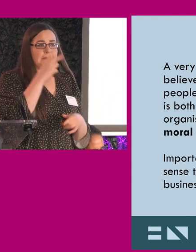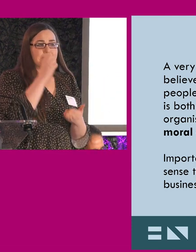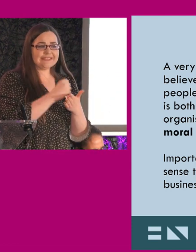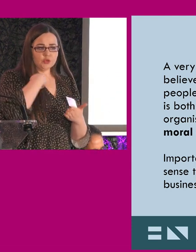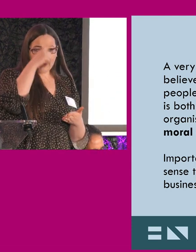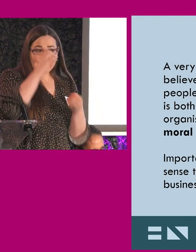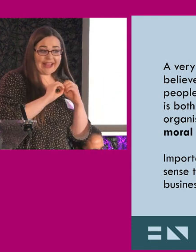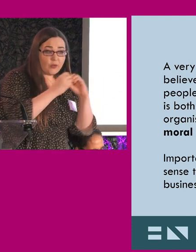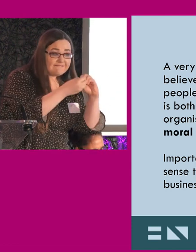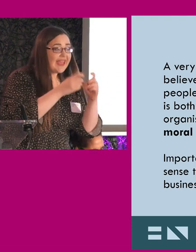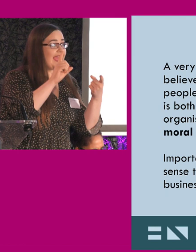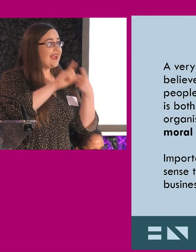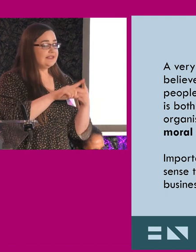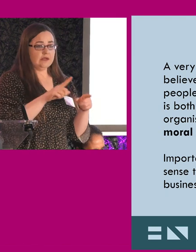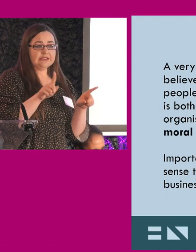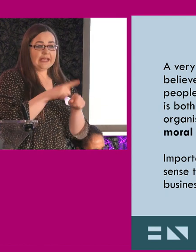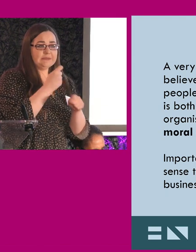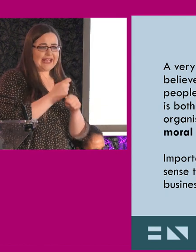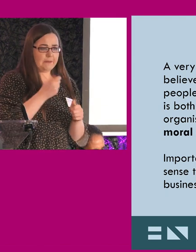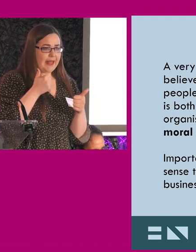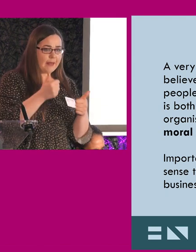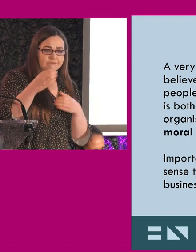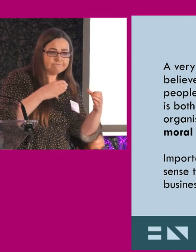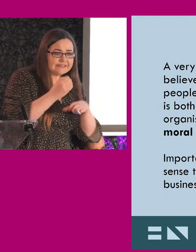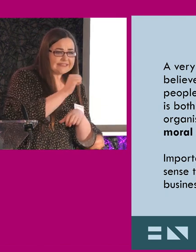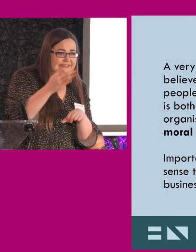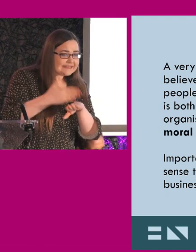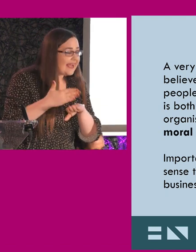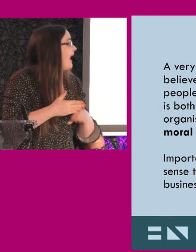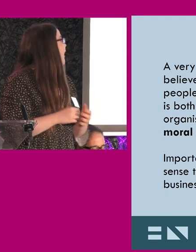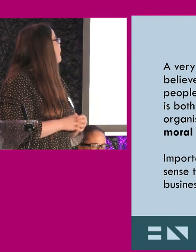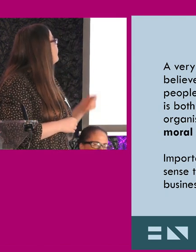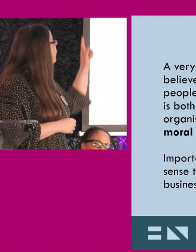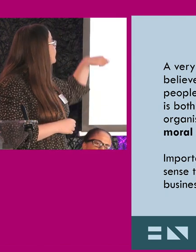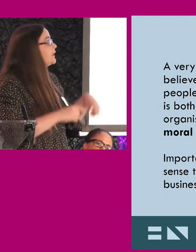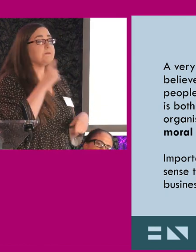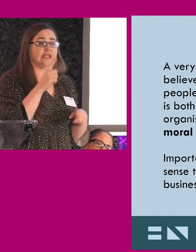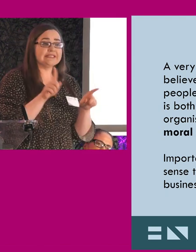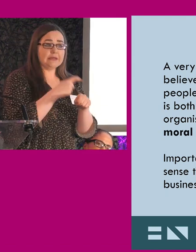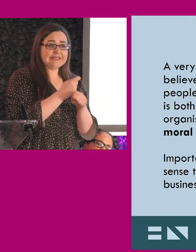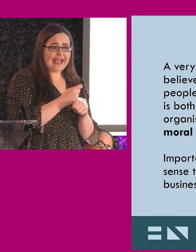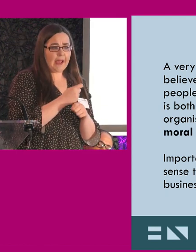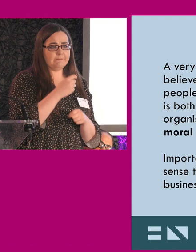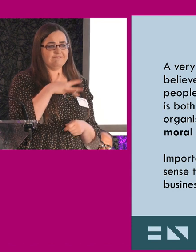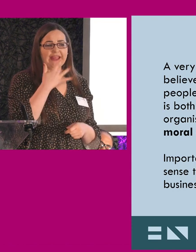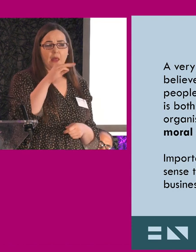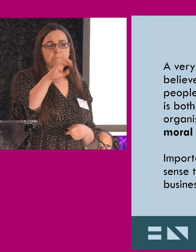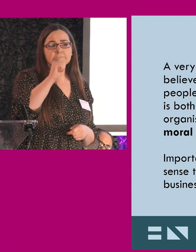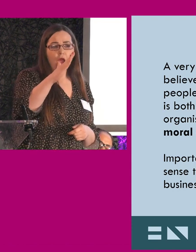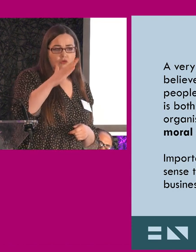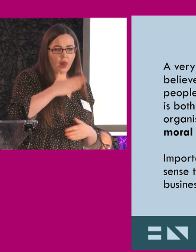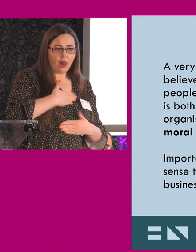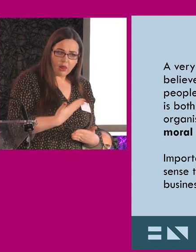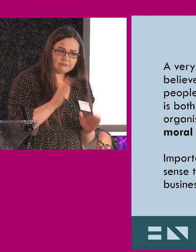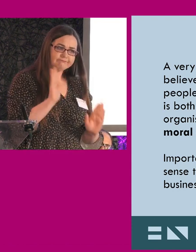has felt positive. You know, they've helped businesses to create and to recruit new staff with disabilities. And at the